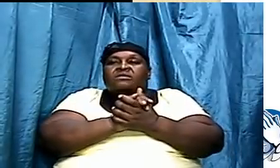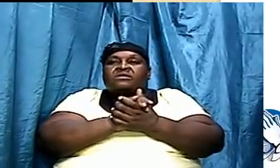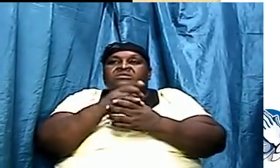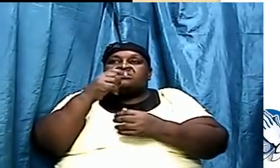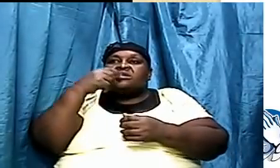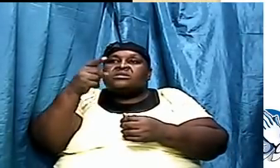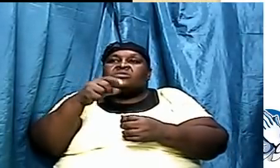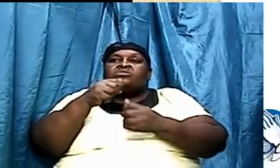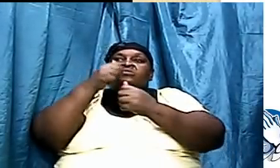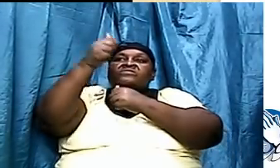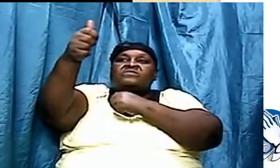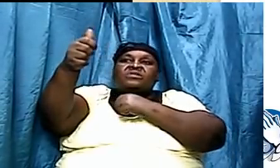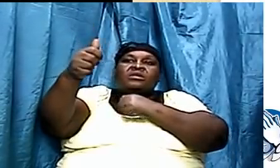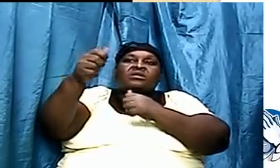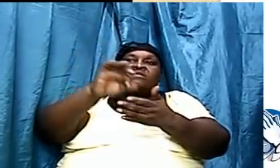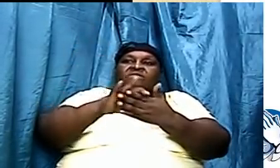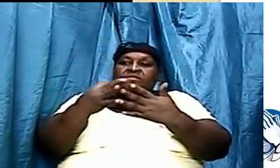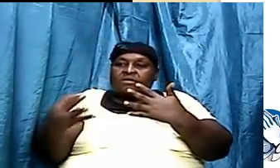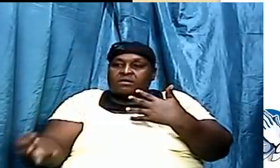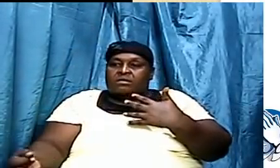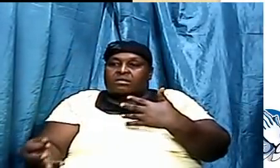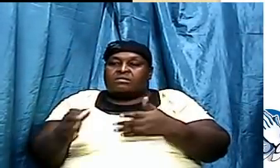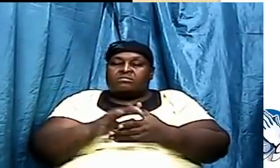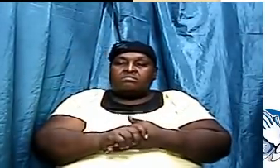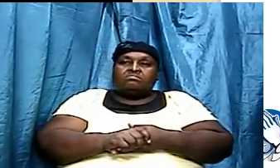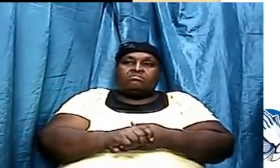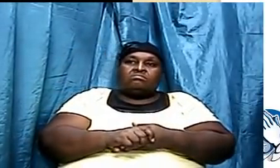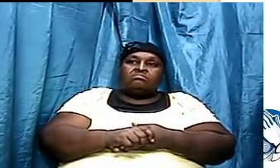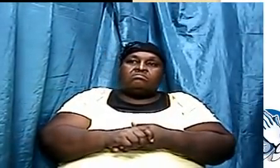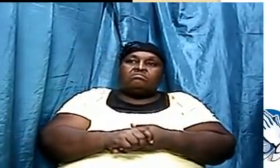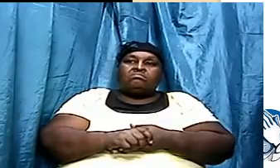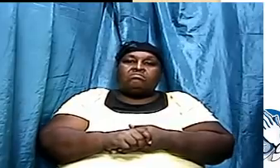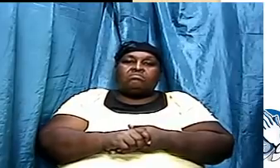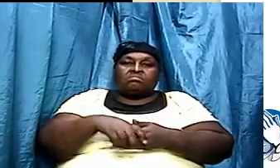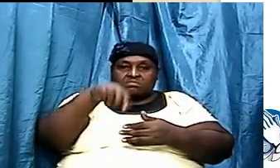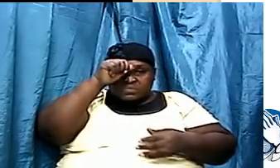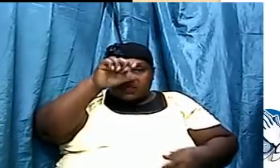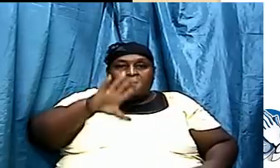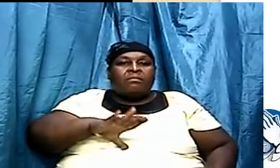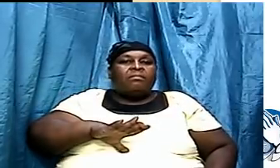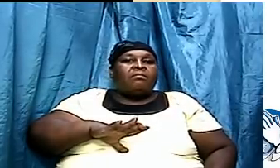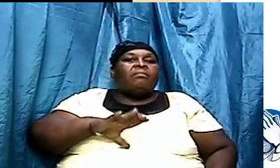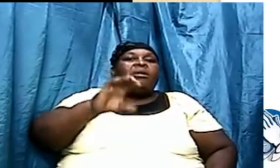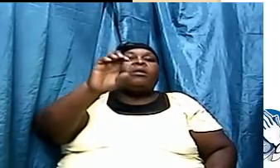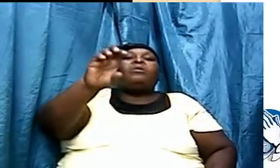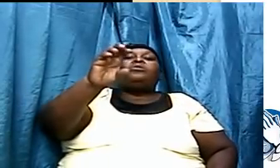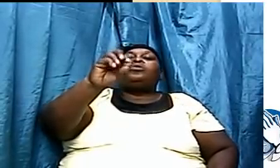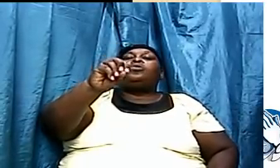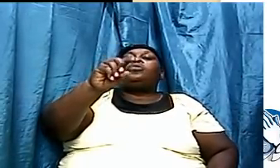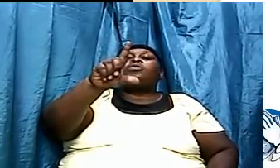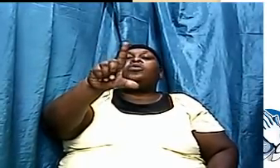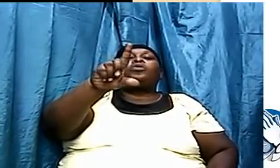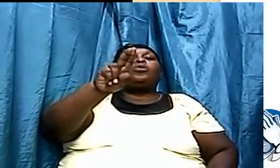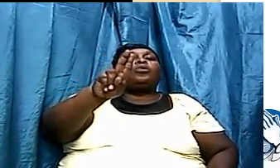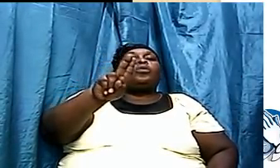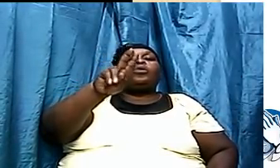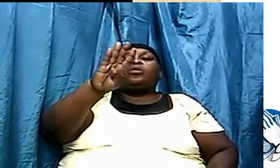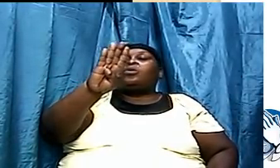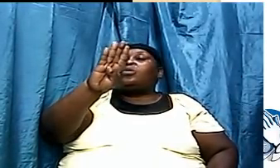earth. Christopher Columbus took a risk by going out. And that's why we talked about the new world.